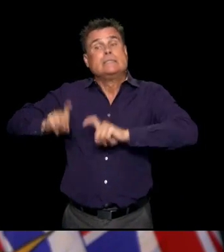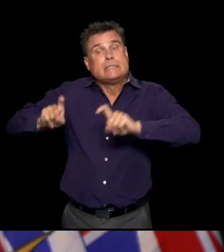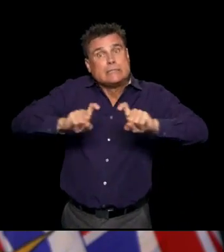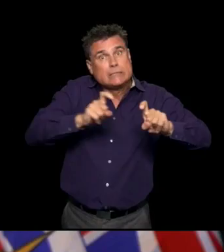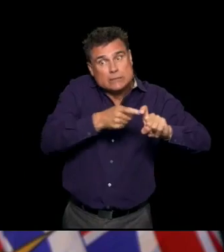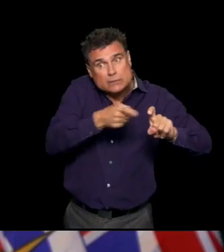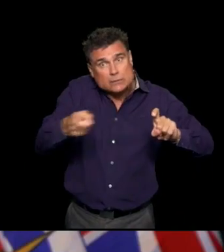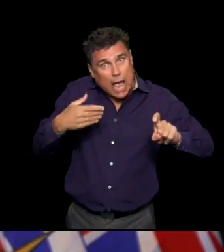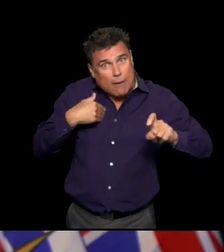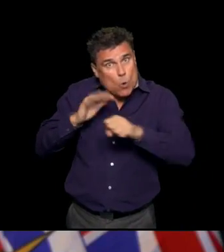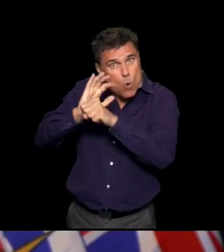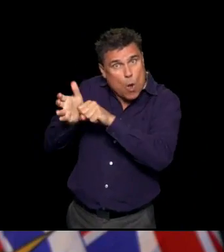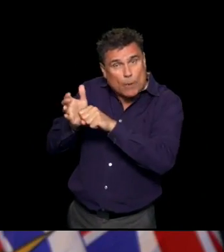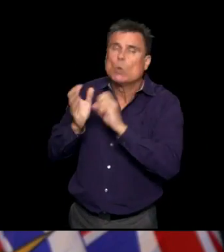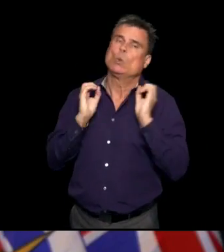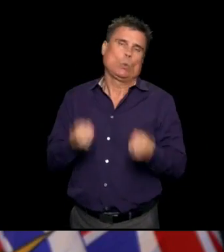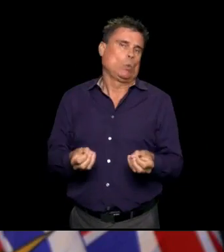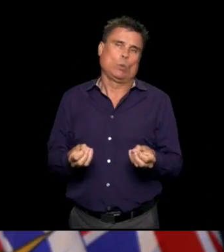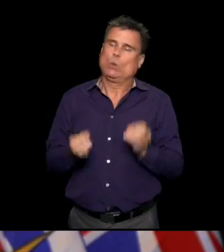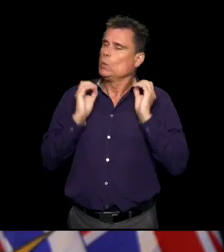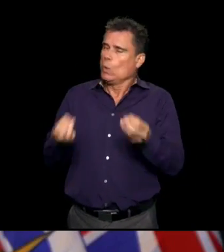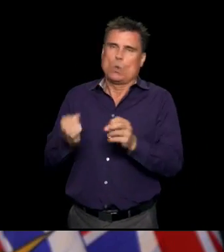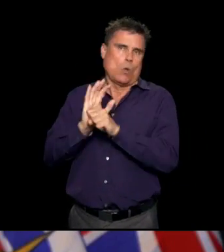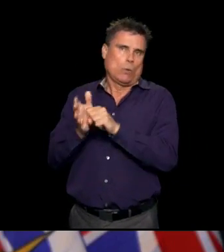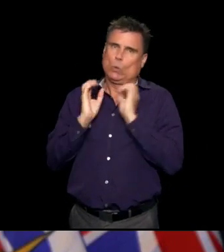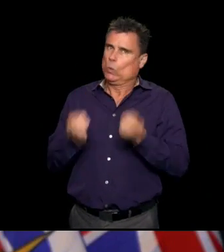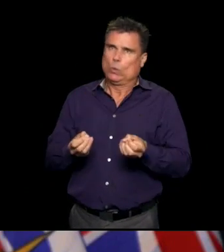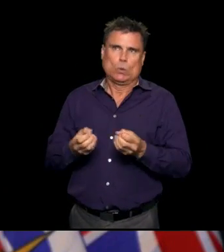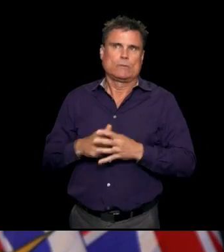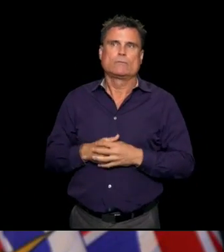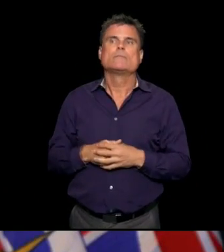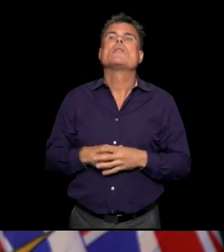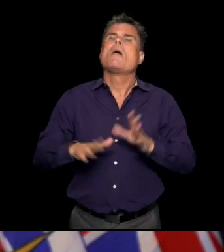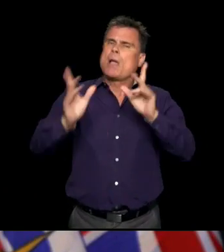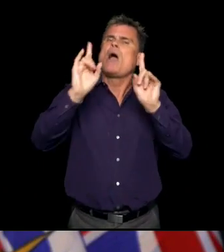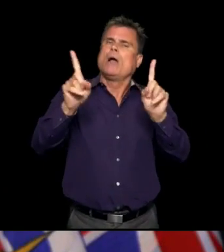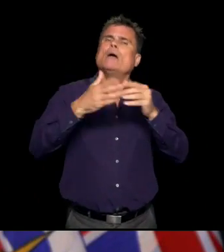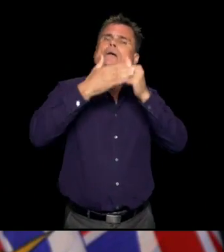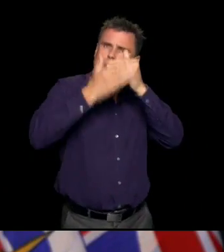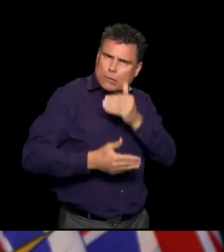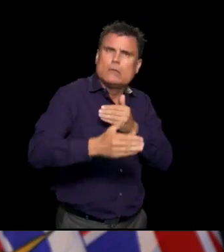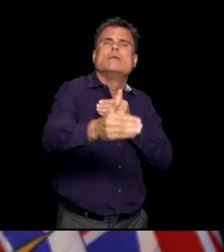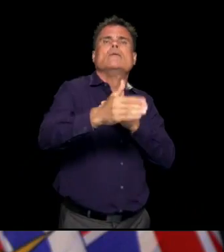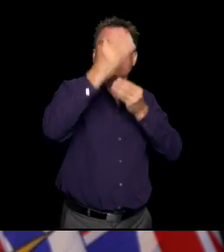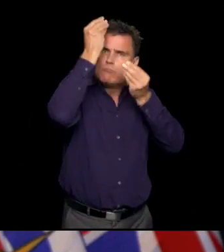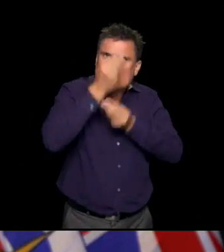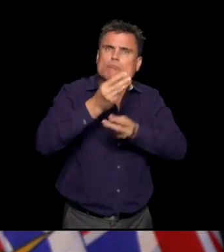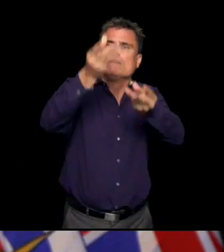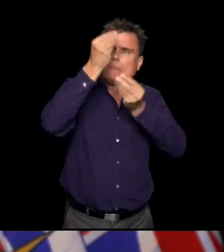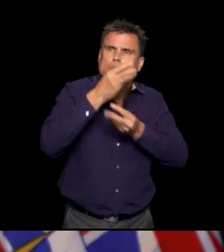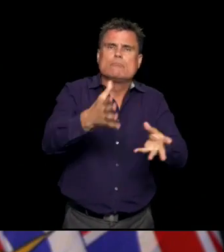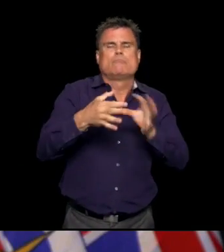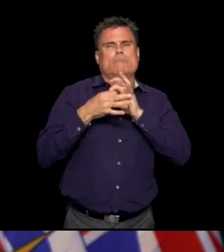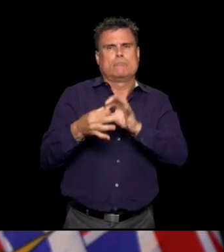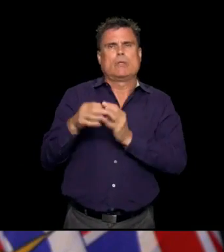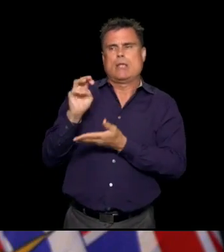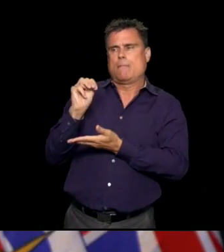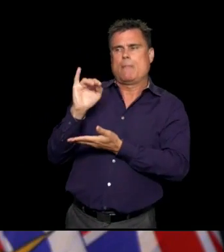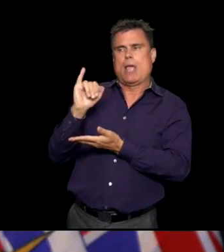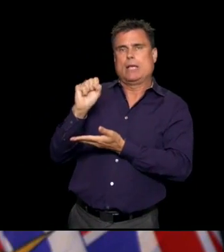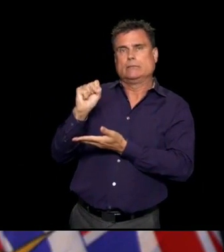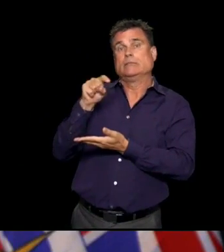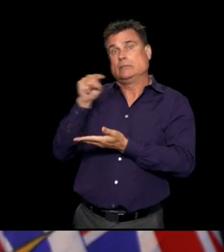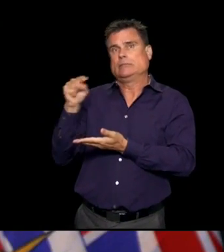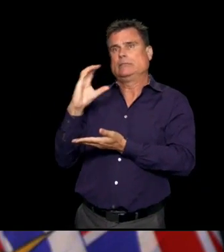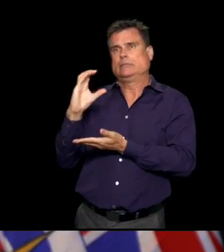definitions, we will be reporting eight suspect cases in British Columbia. As we know, MISC is very similar